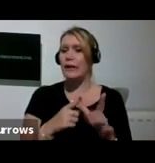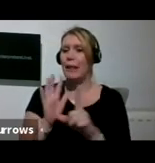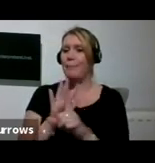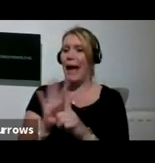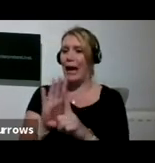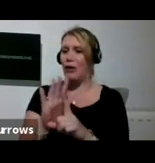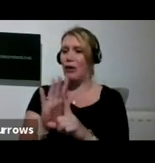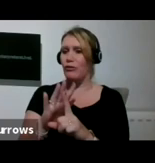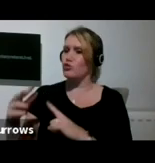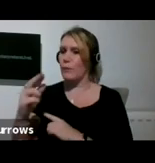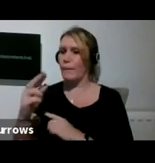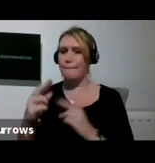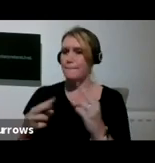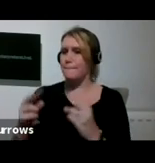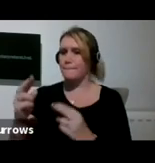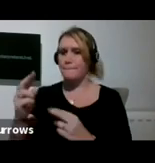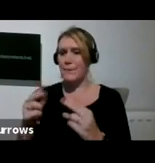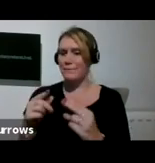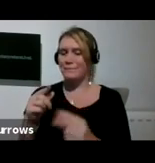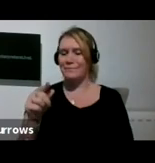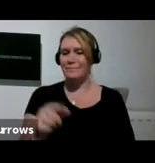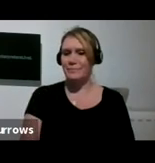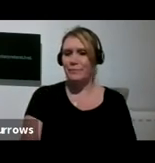bits of symbolism, Tahiti landscape.